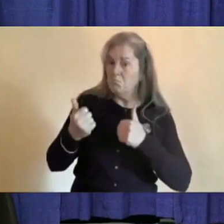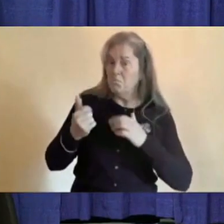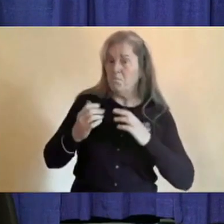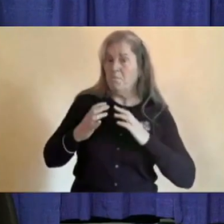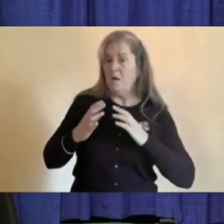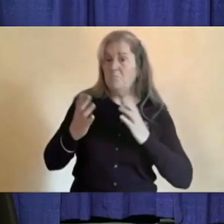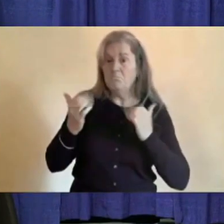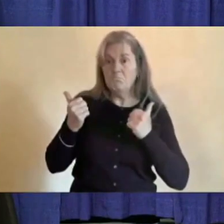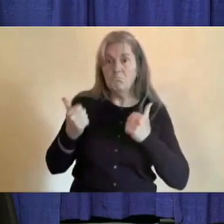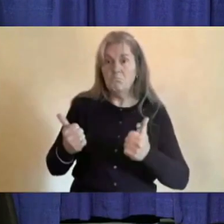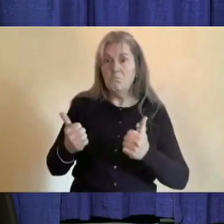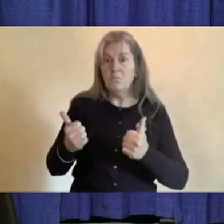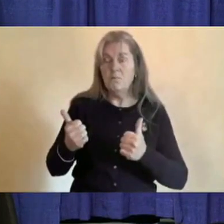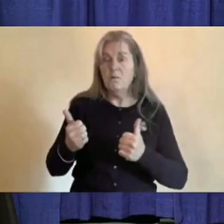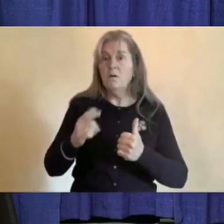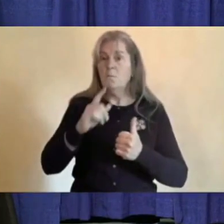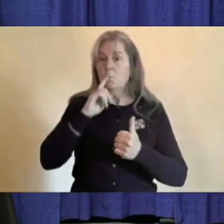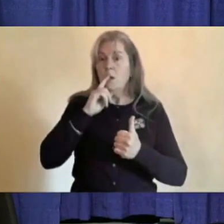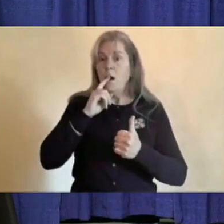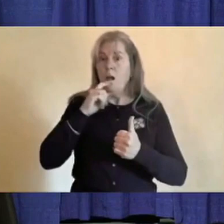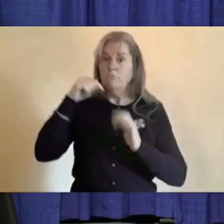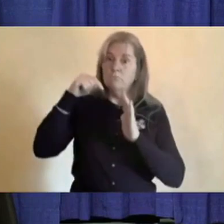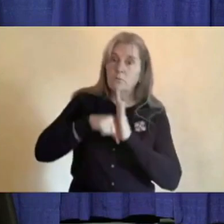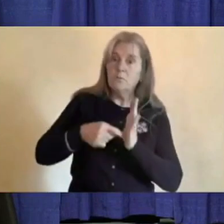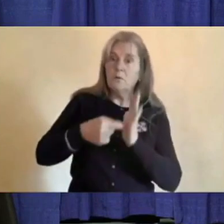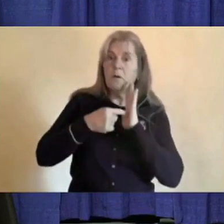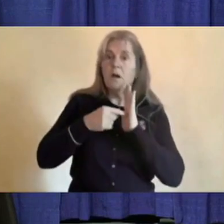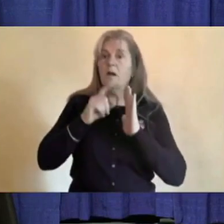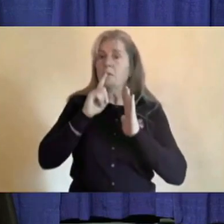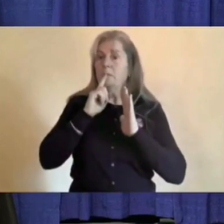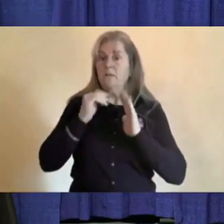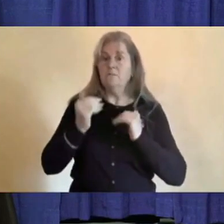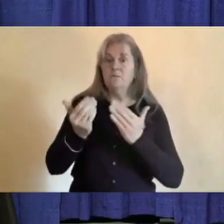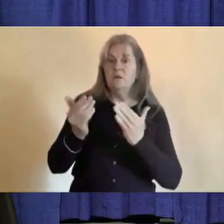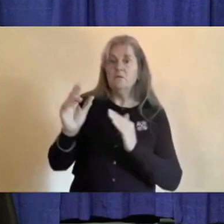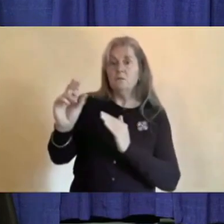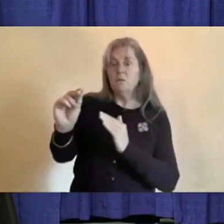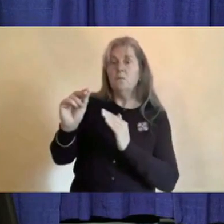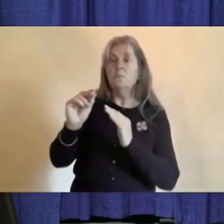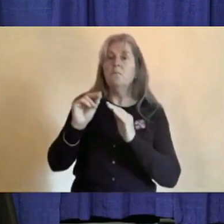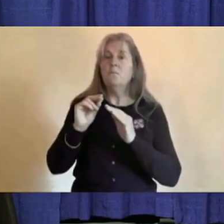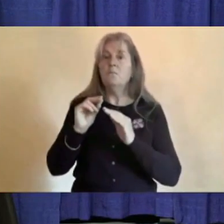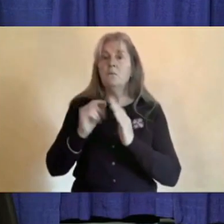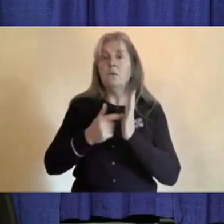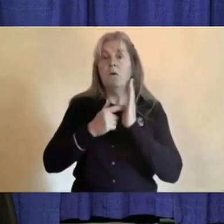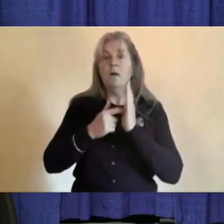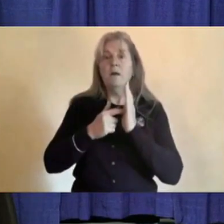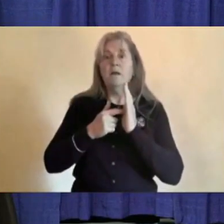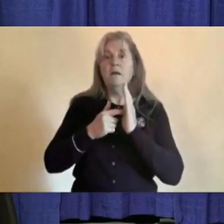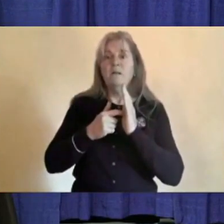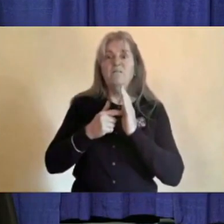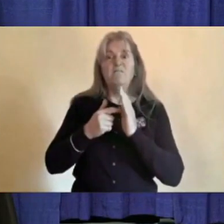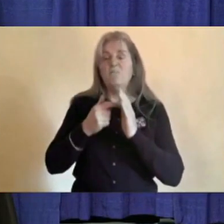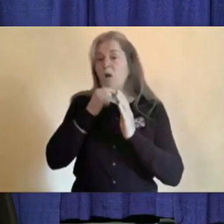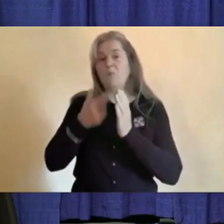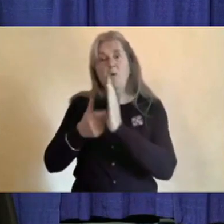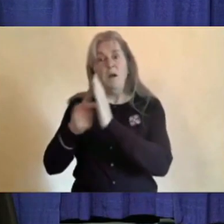entirely necessary given that it's not a necessary or mandatory measure in B.C. nor is it in Yukon.